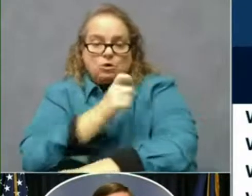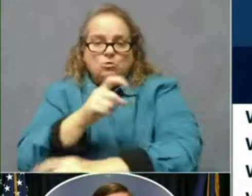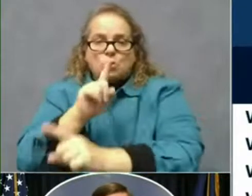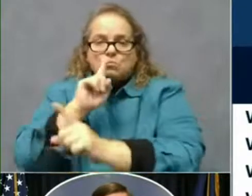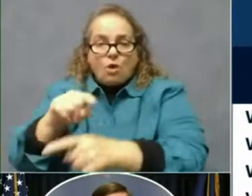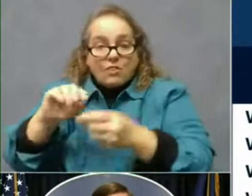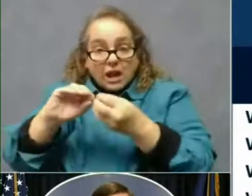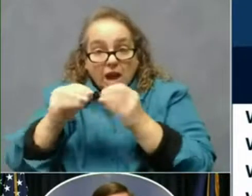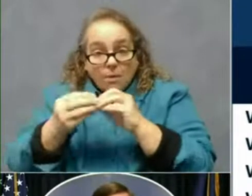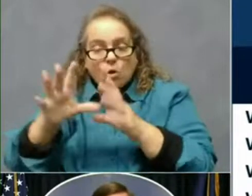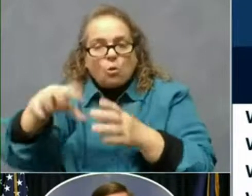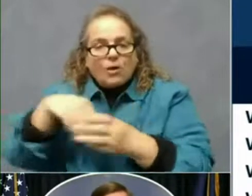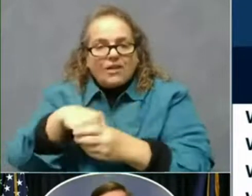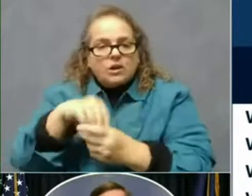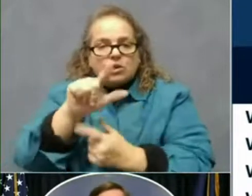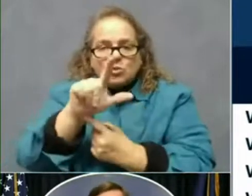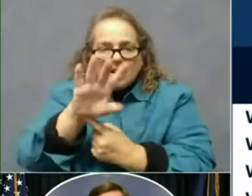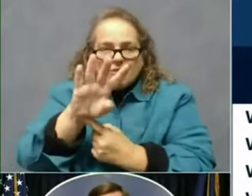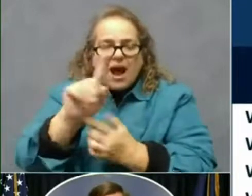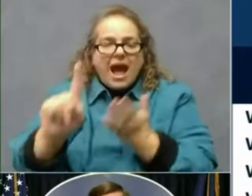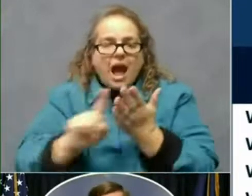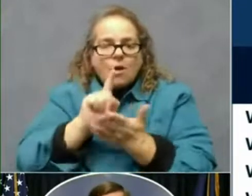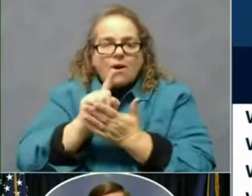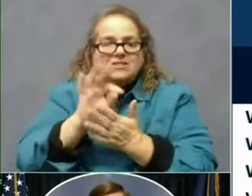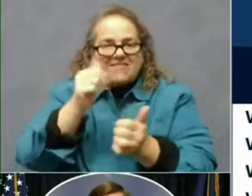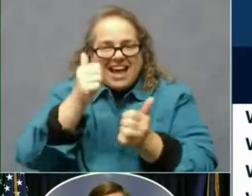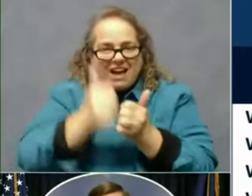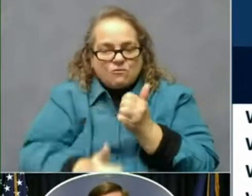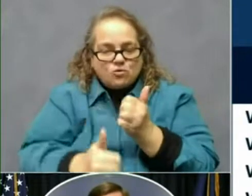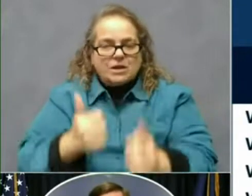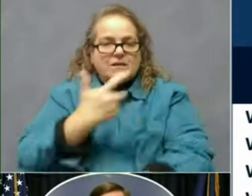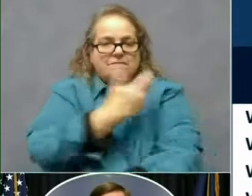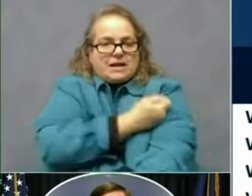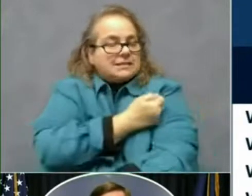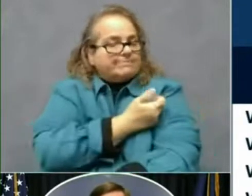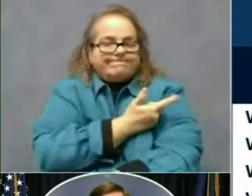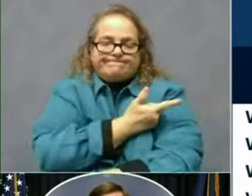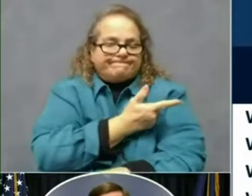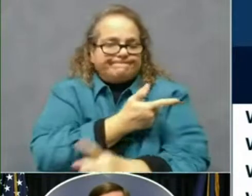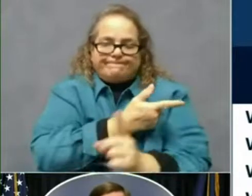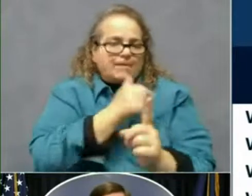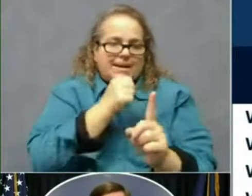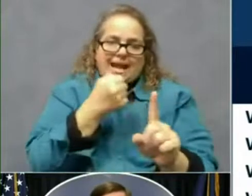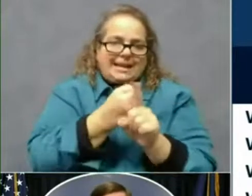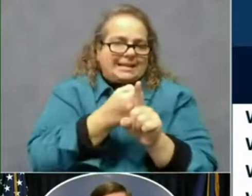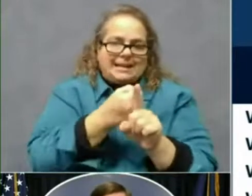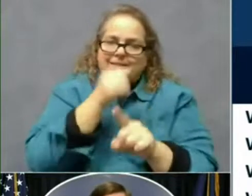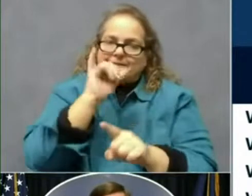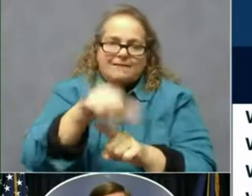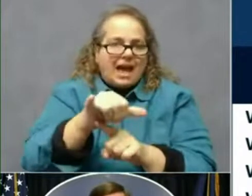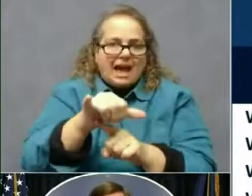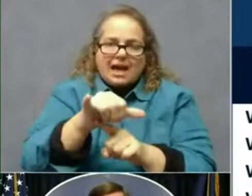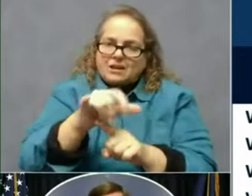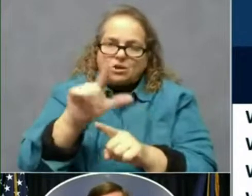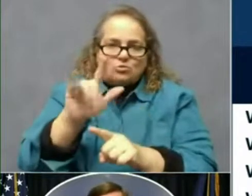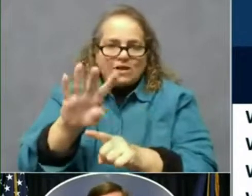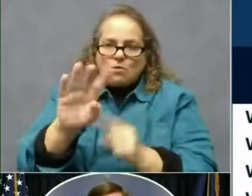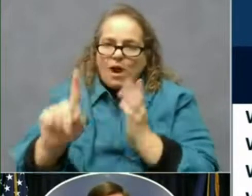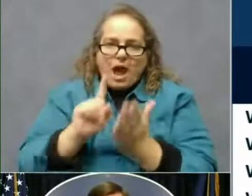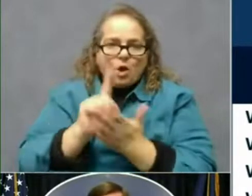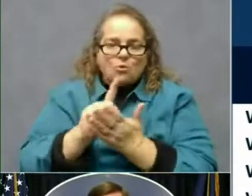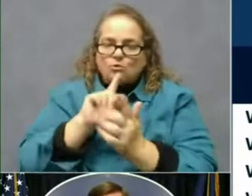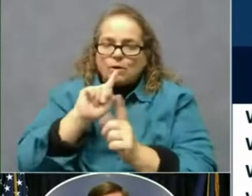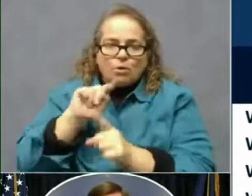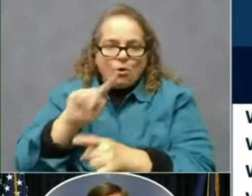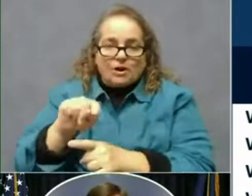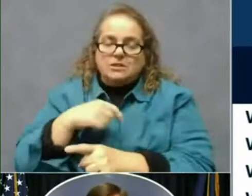every vaccination. That target is not being hit. And so we're going to be communicating to each and every one of those providers that that is a